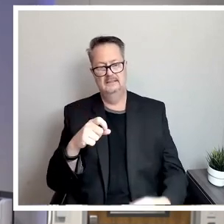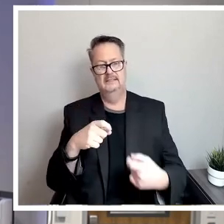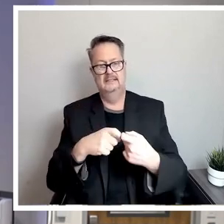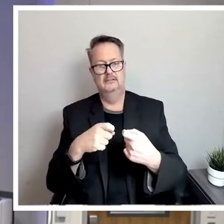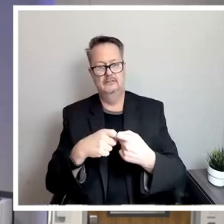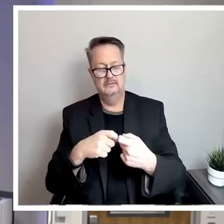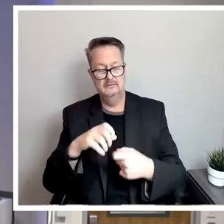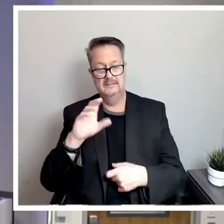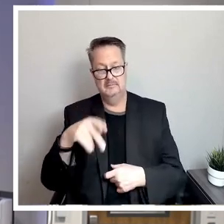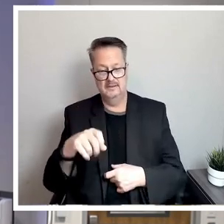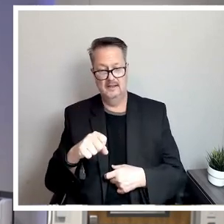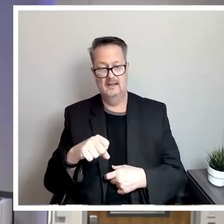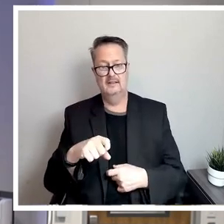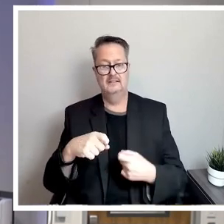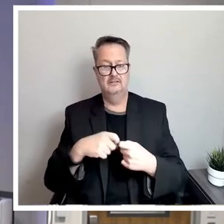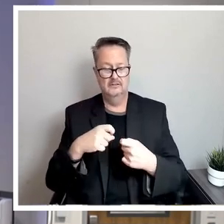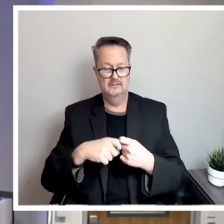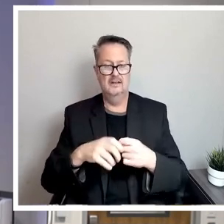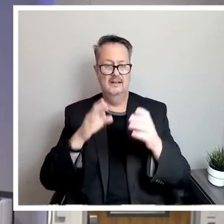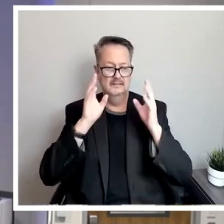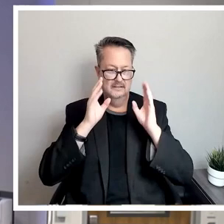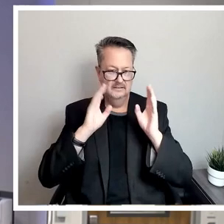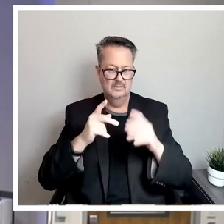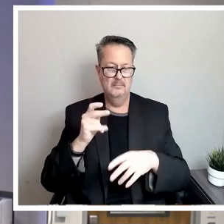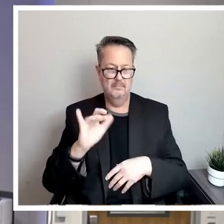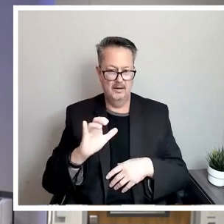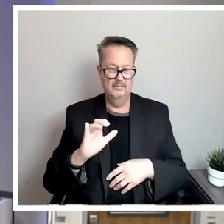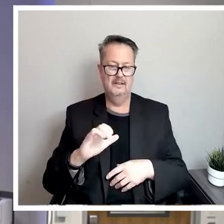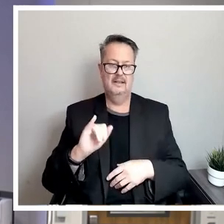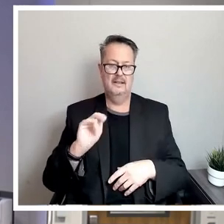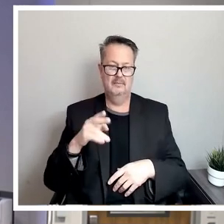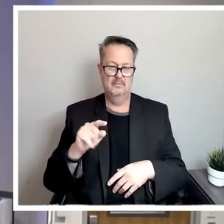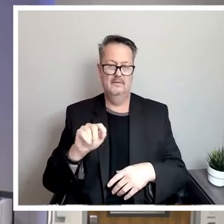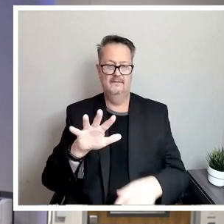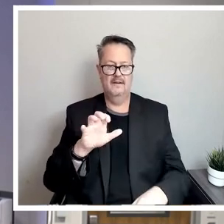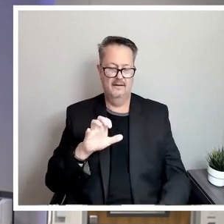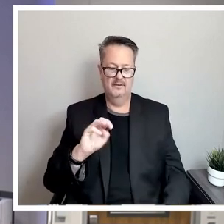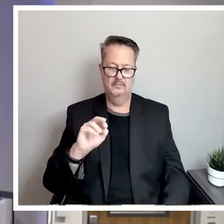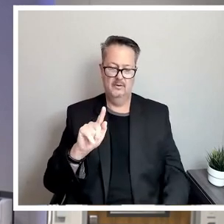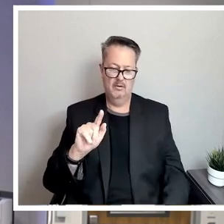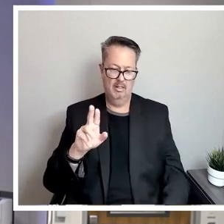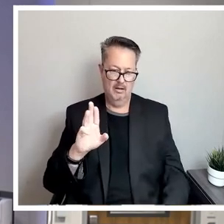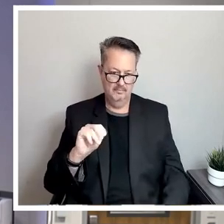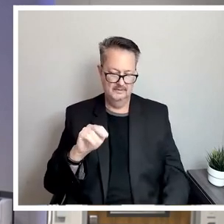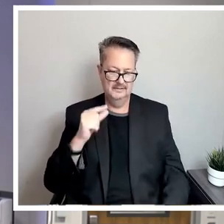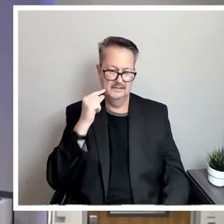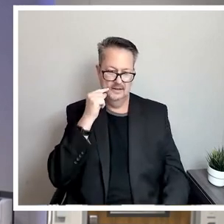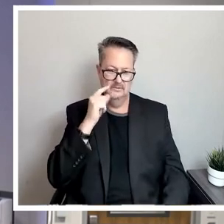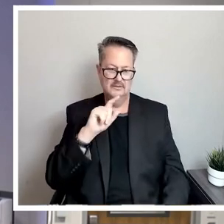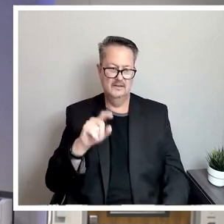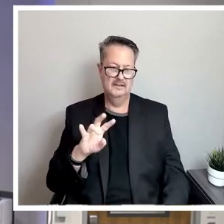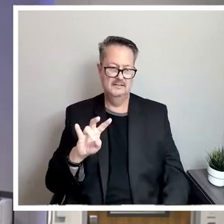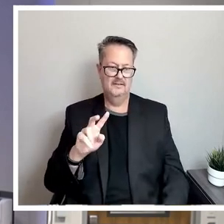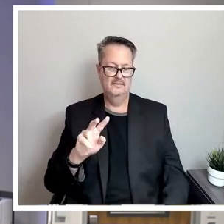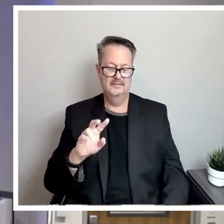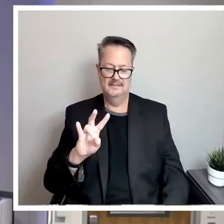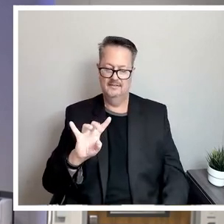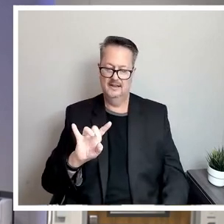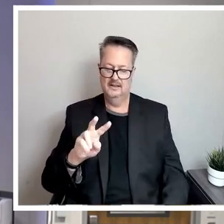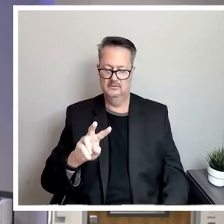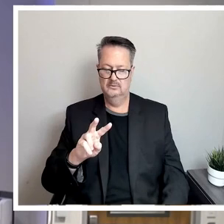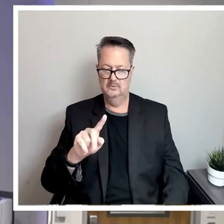attention, public input, 500 McCollum, San Antonio, Texas 78215, or email to feedback at